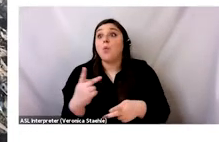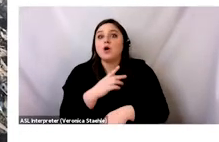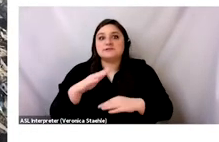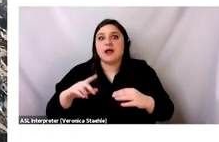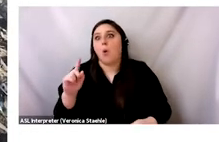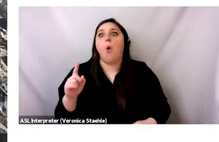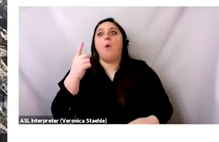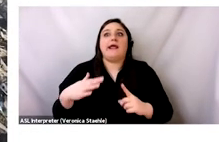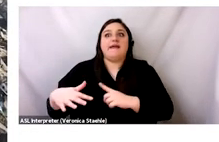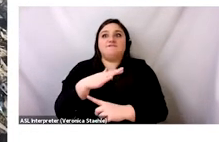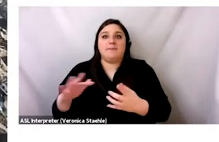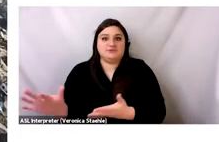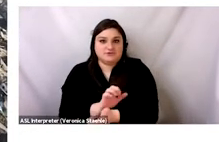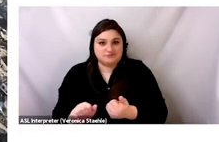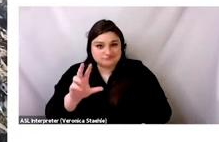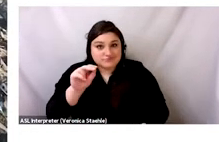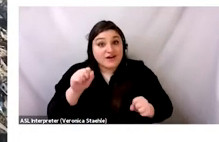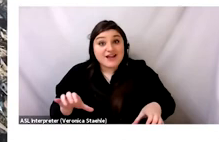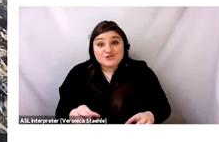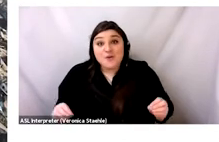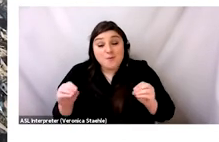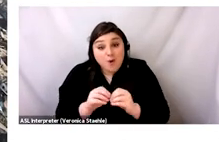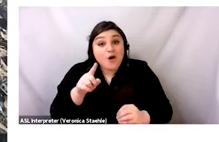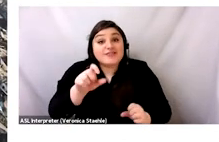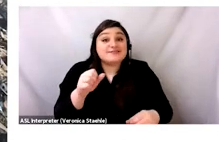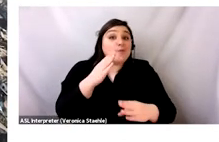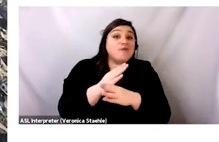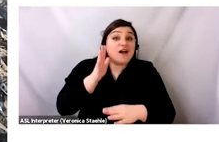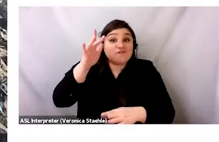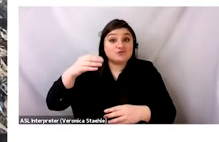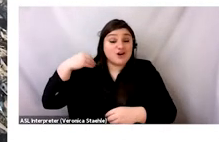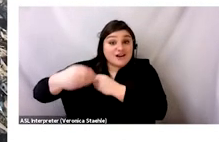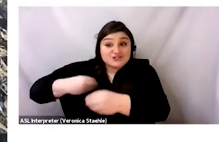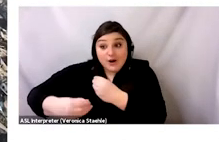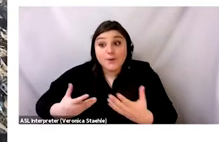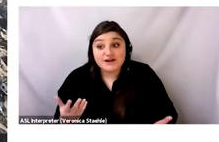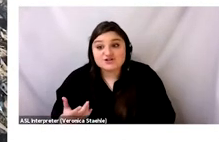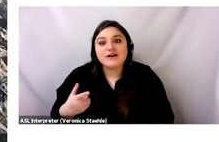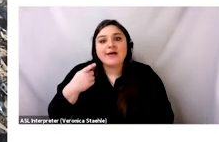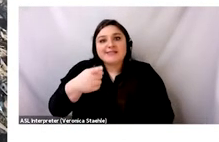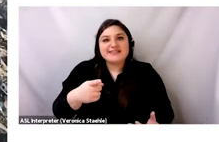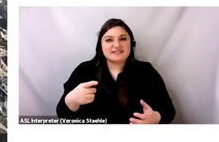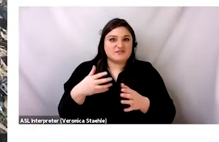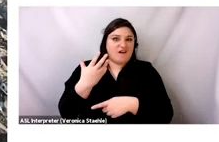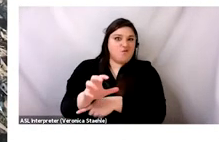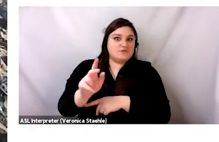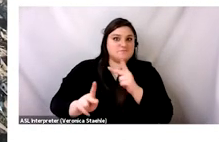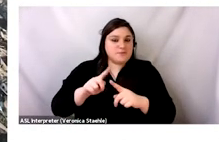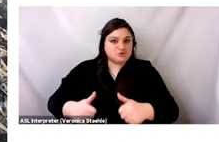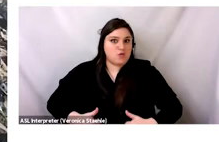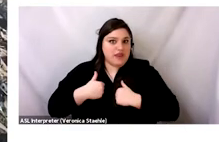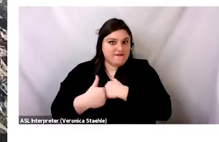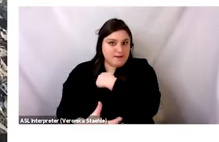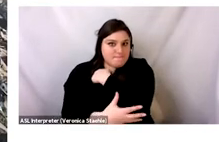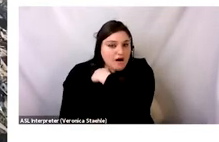This waste does more than cause environmental destruction. It is used to further disenfranchise vulnerable populations and basically